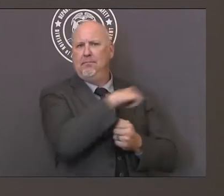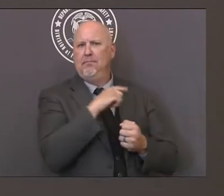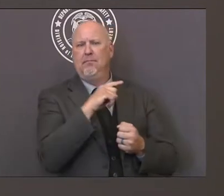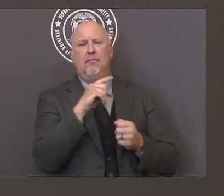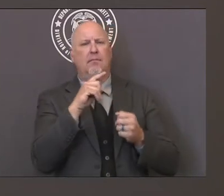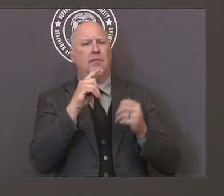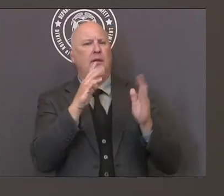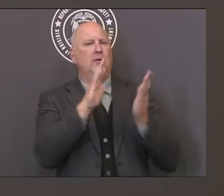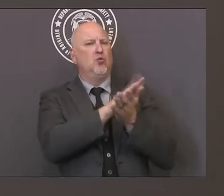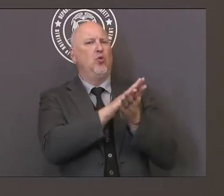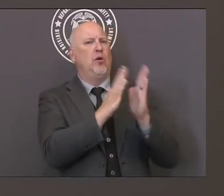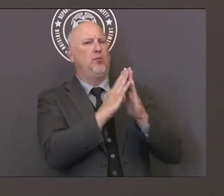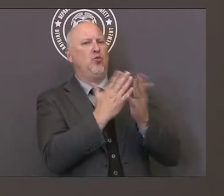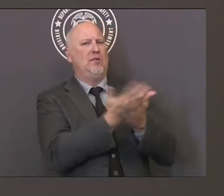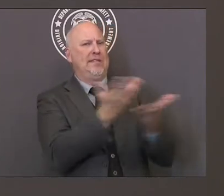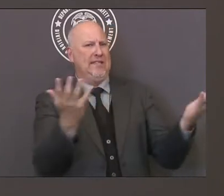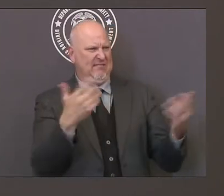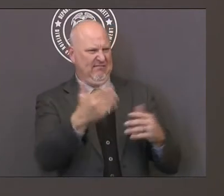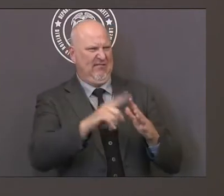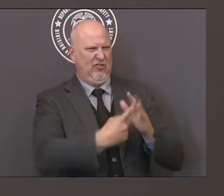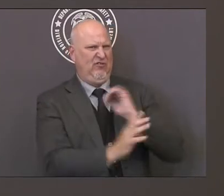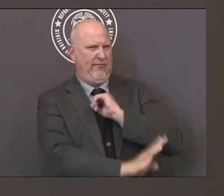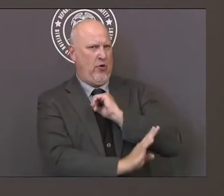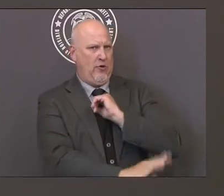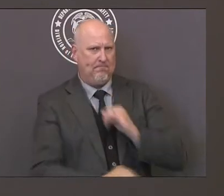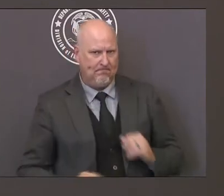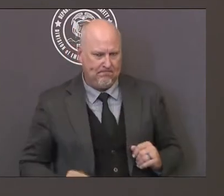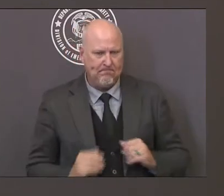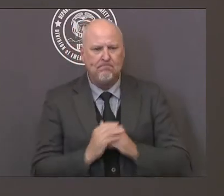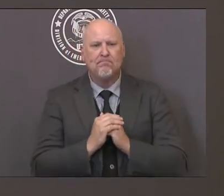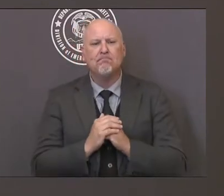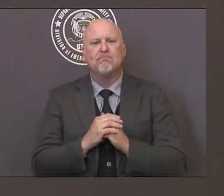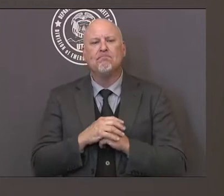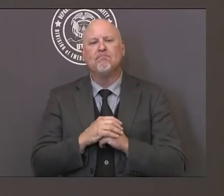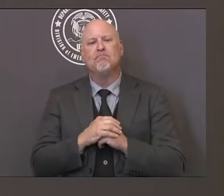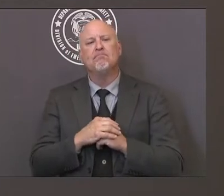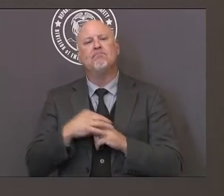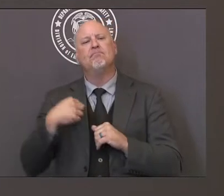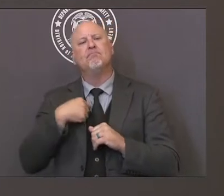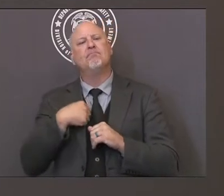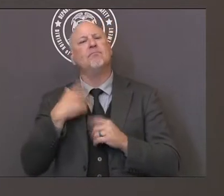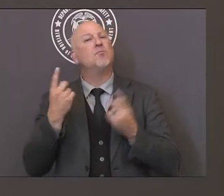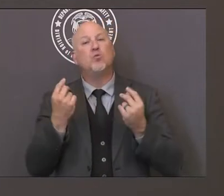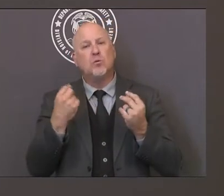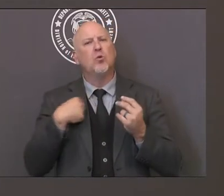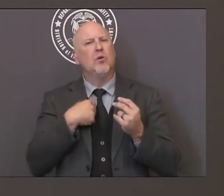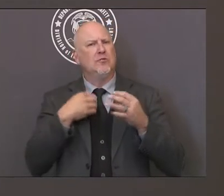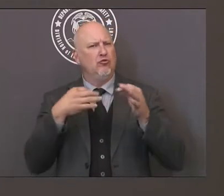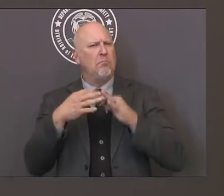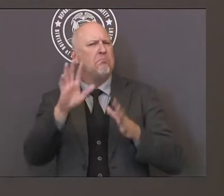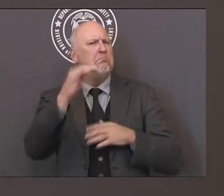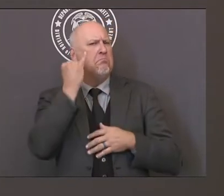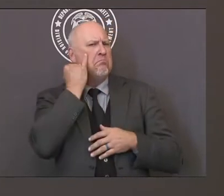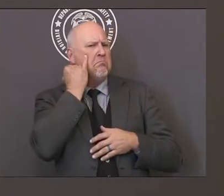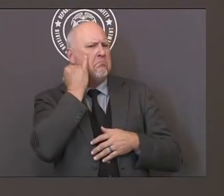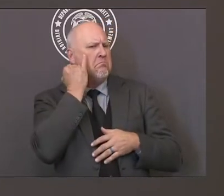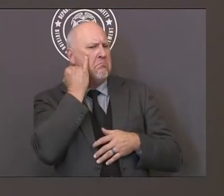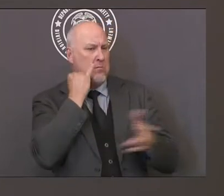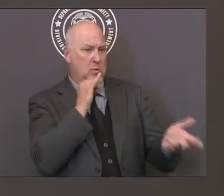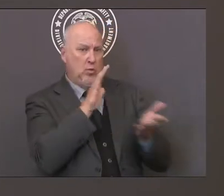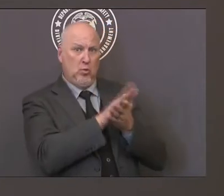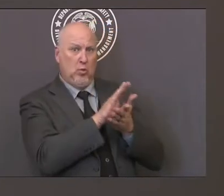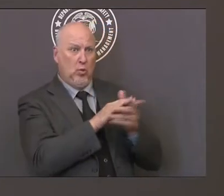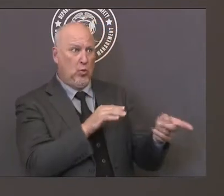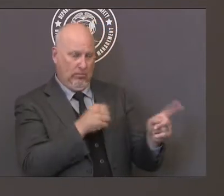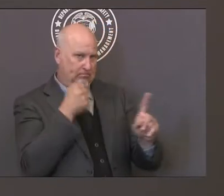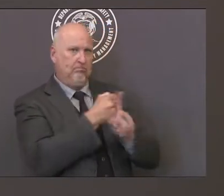describe what will happen in the public health response when a case is identified in a school we recognize how important it